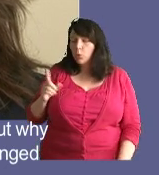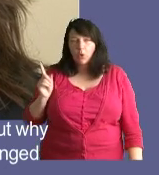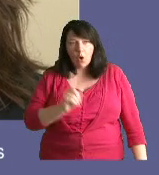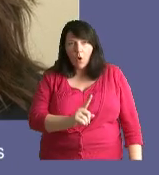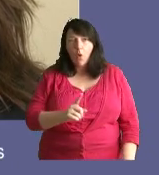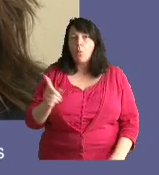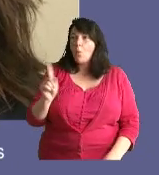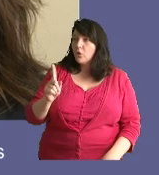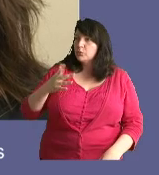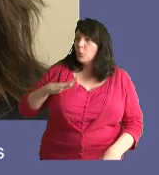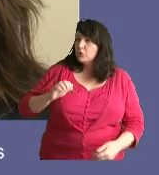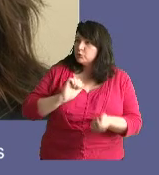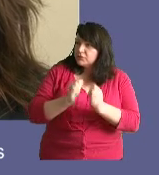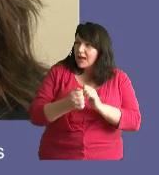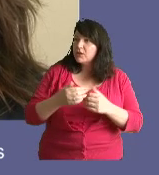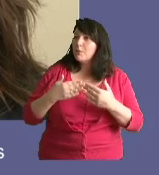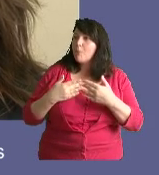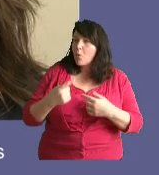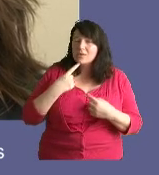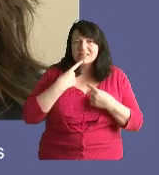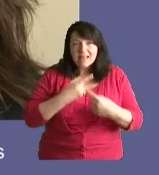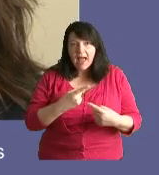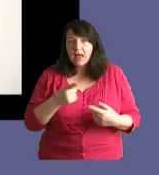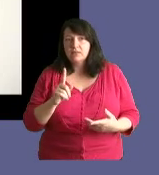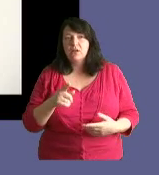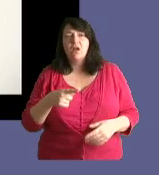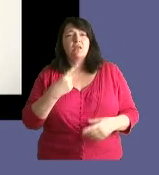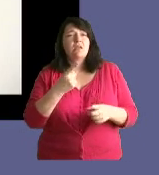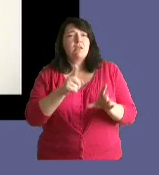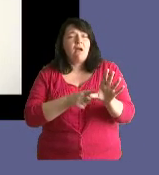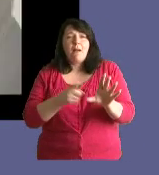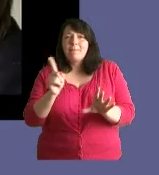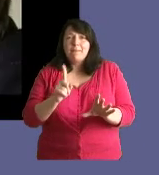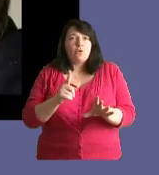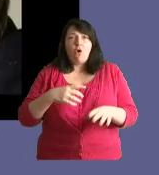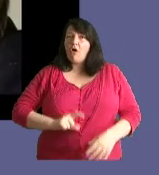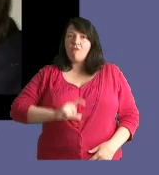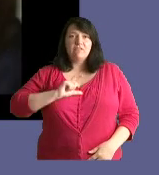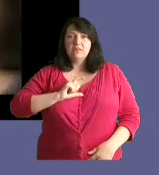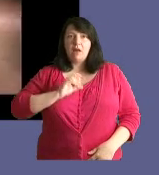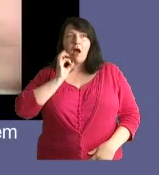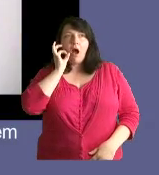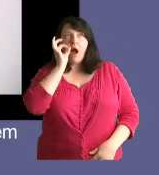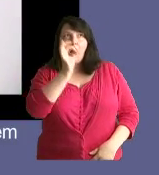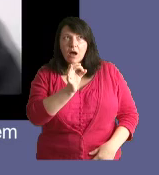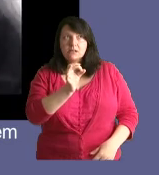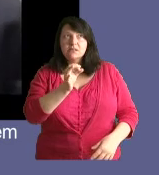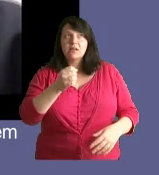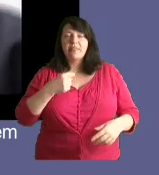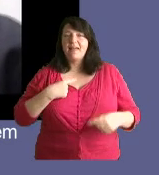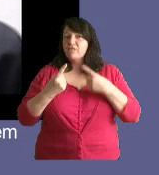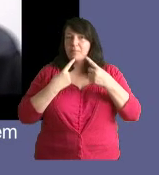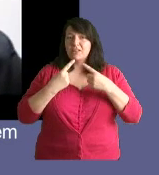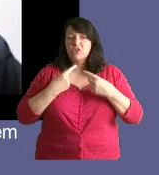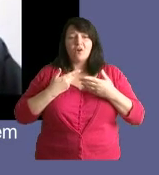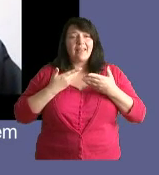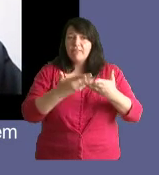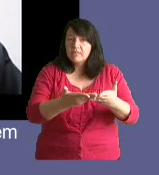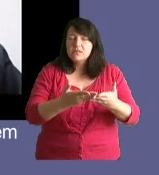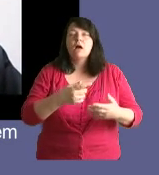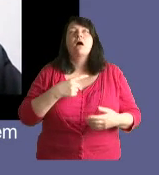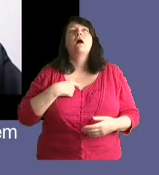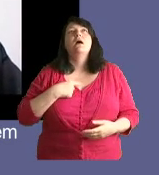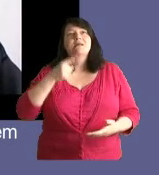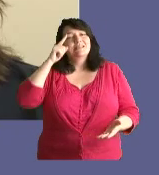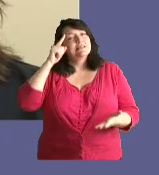they want changed and how they want to change, how they want more of saying these things. A lot of young people aren't confident enough to ask. This information wasn't being